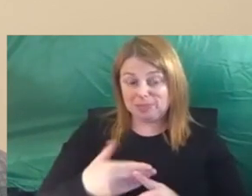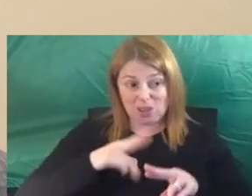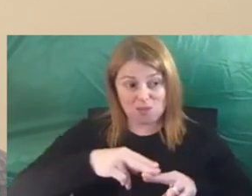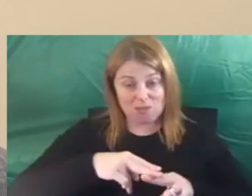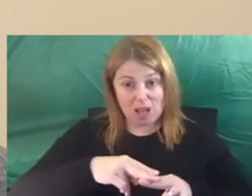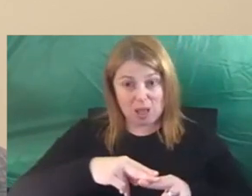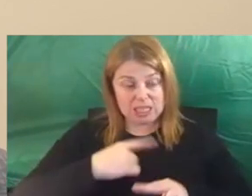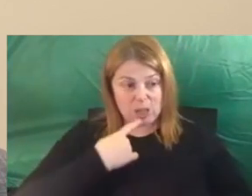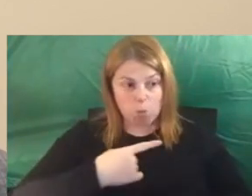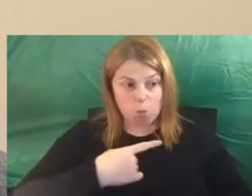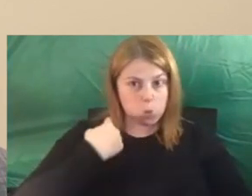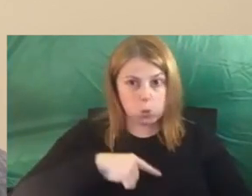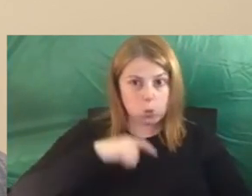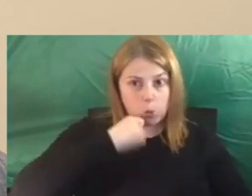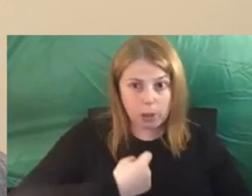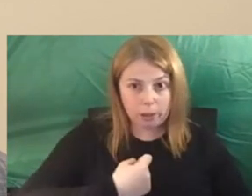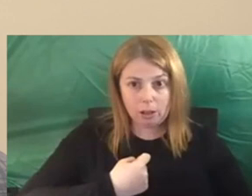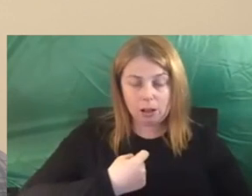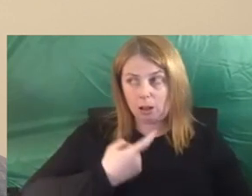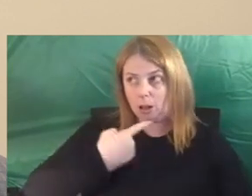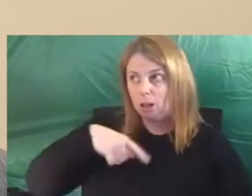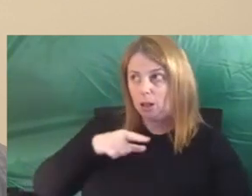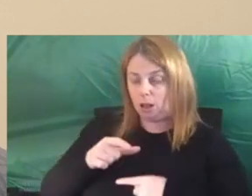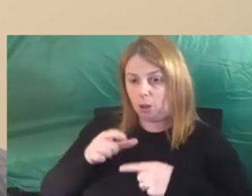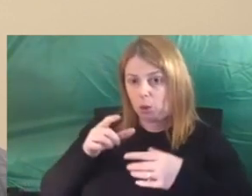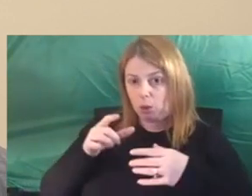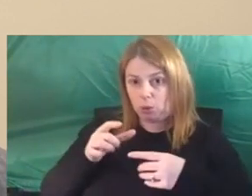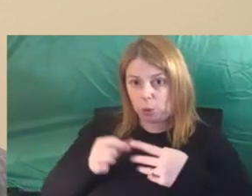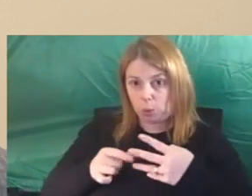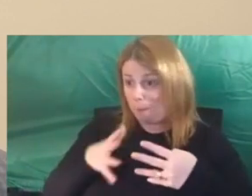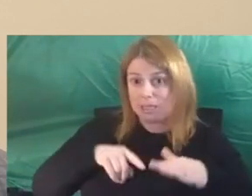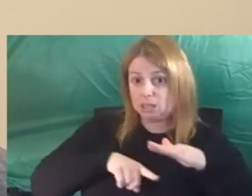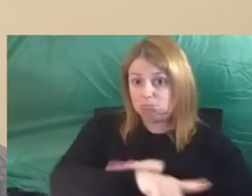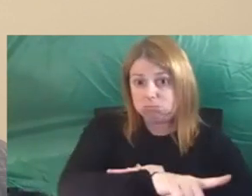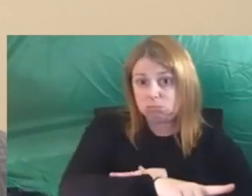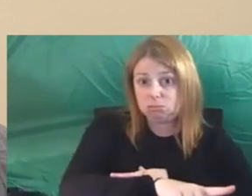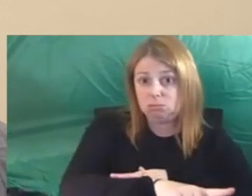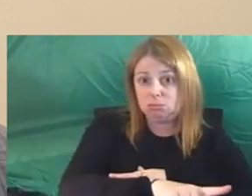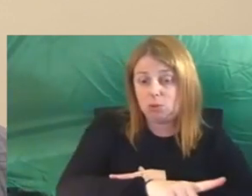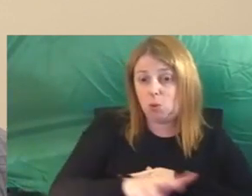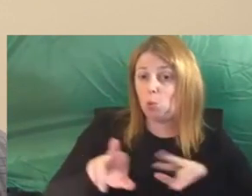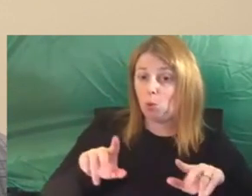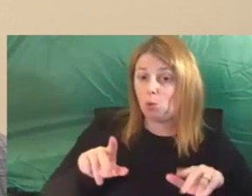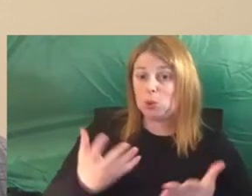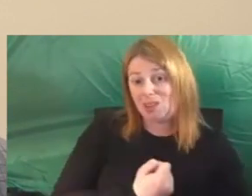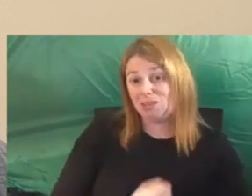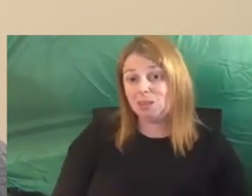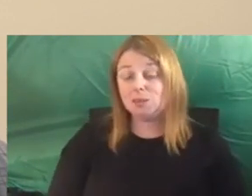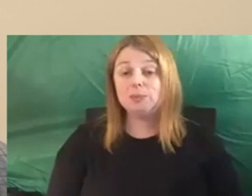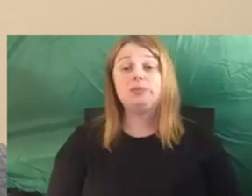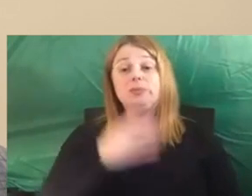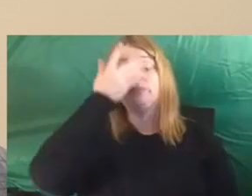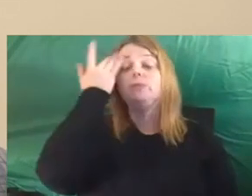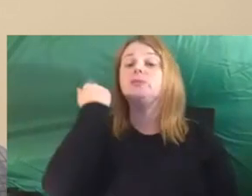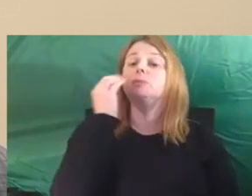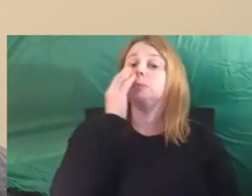we had no other option but to leave that family home in order to stay safe. So when we talk about this